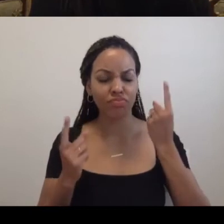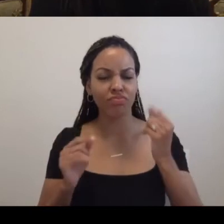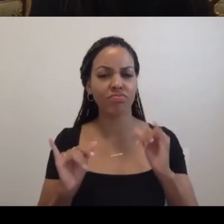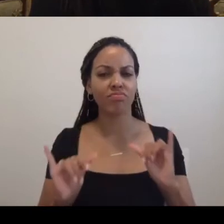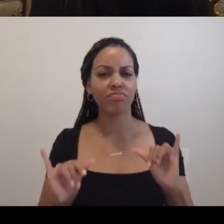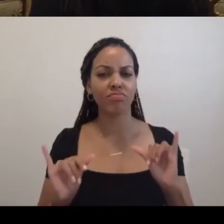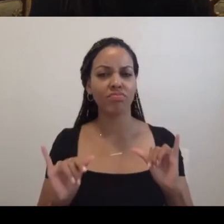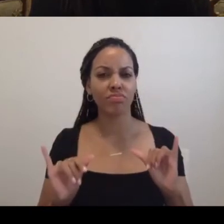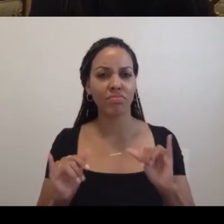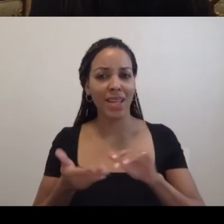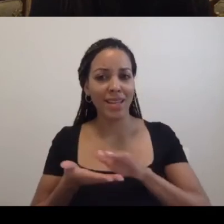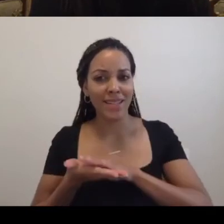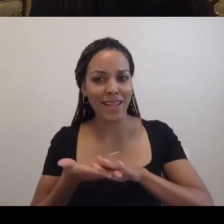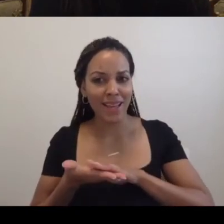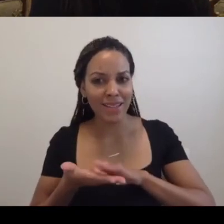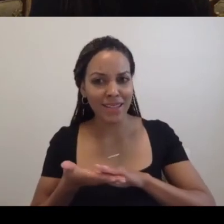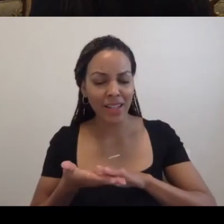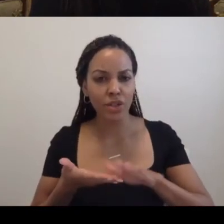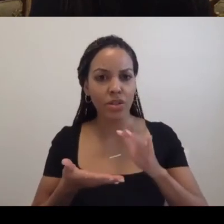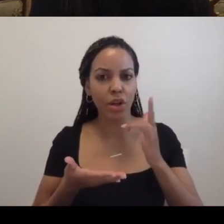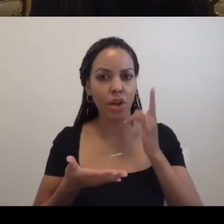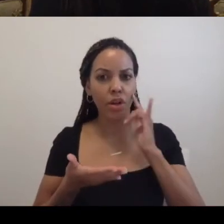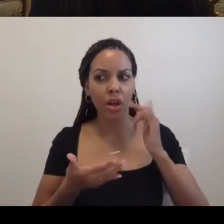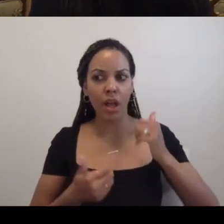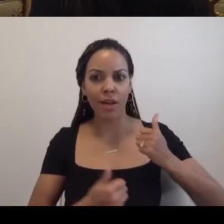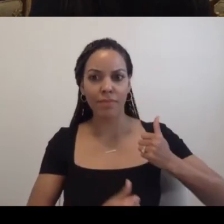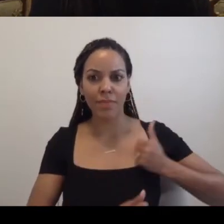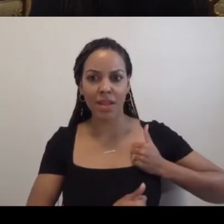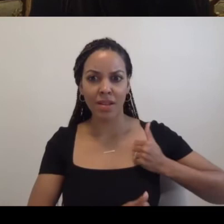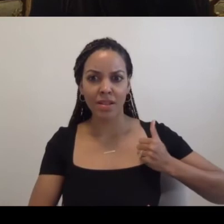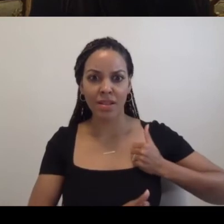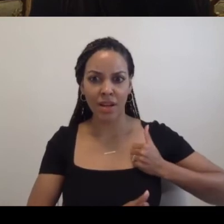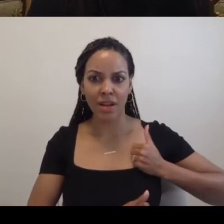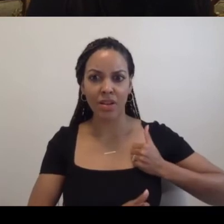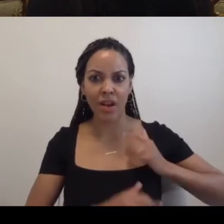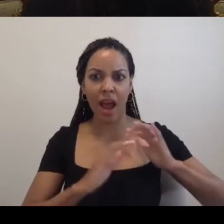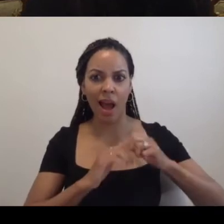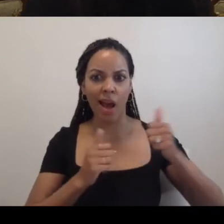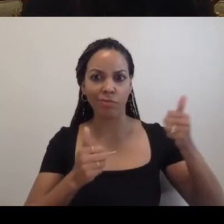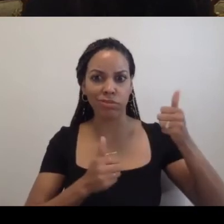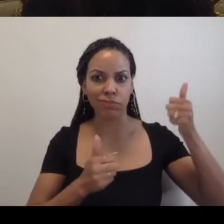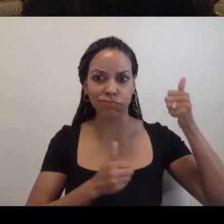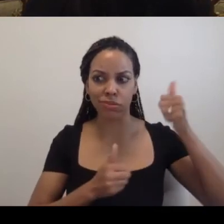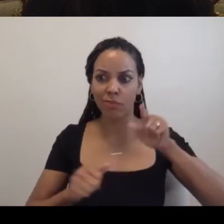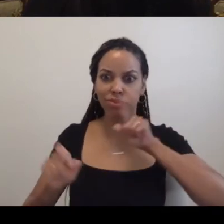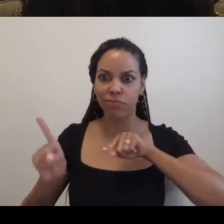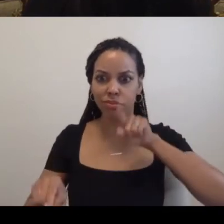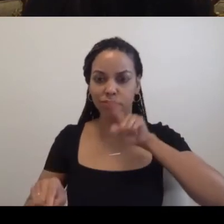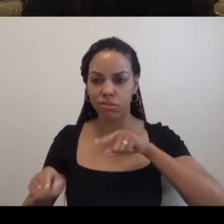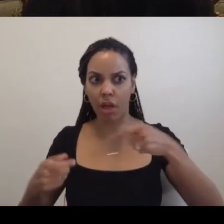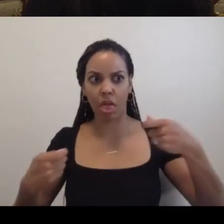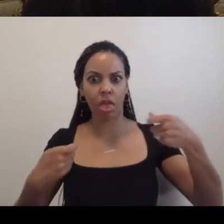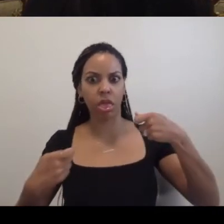Sanitation is like a semi-military hierarchy. These are very highly skilled people.